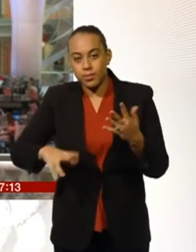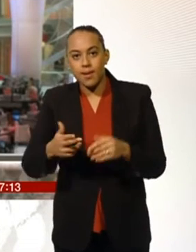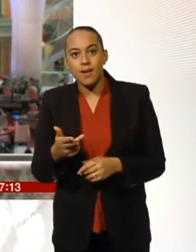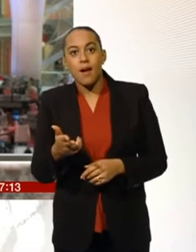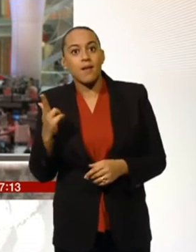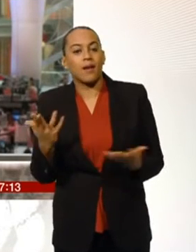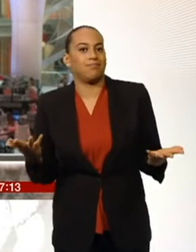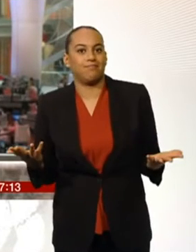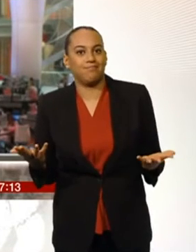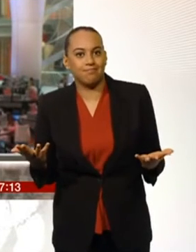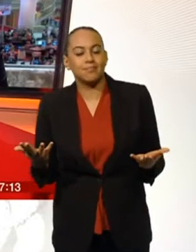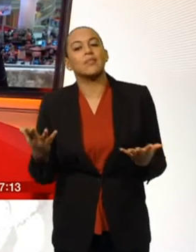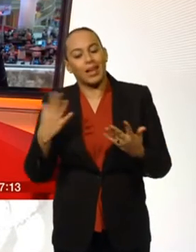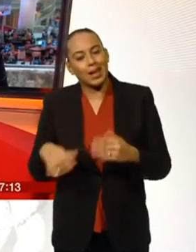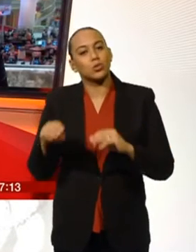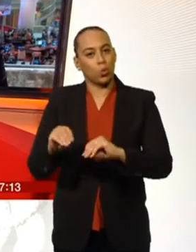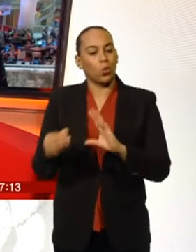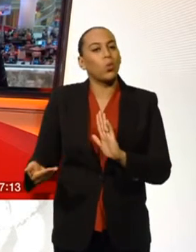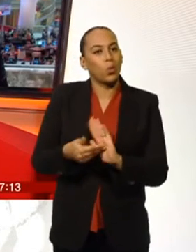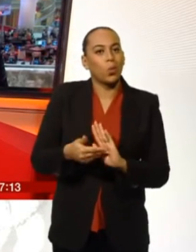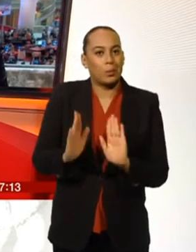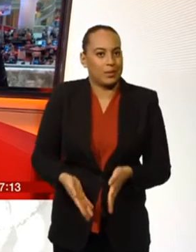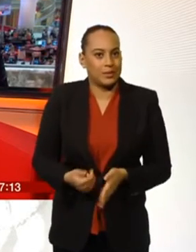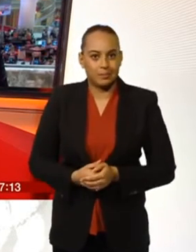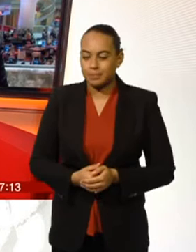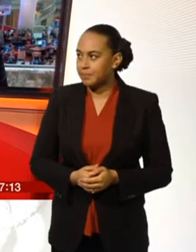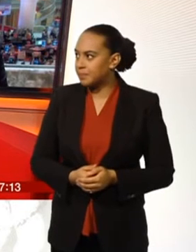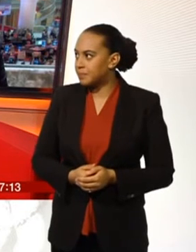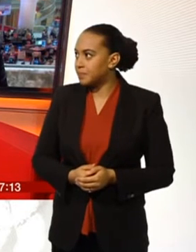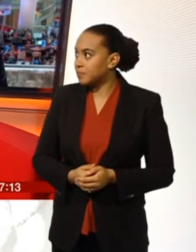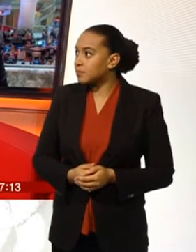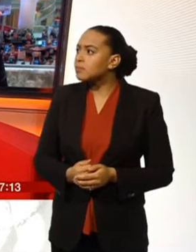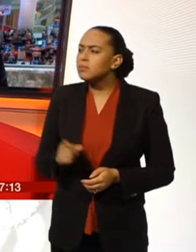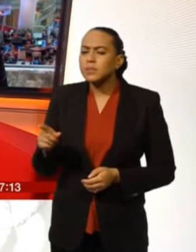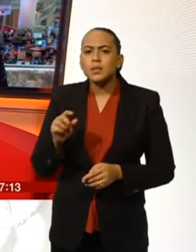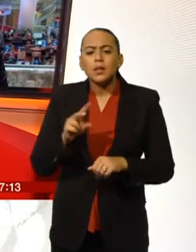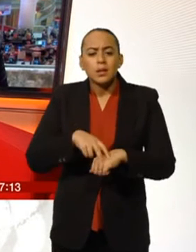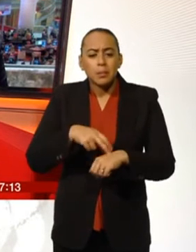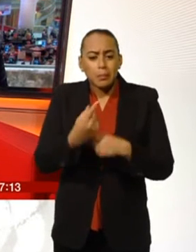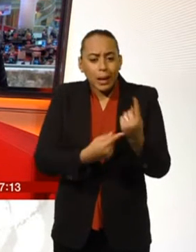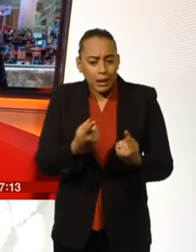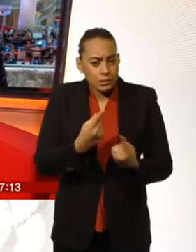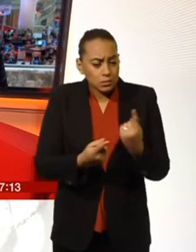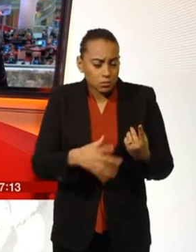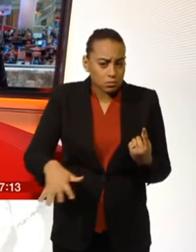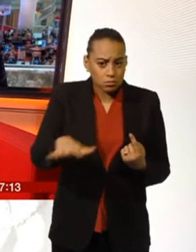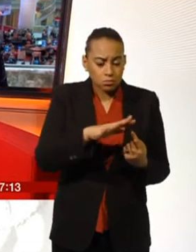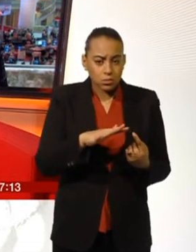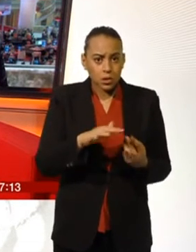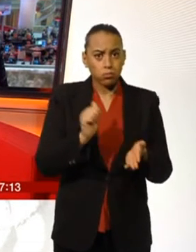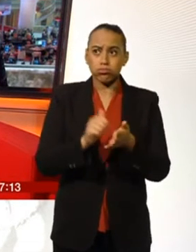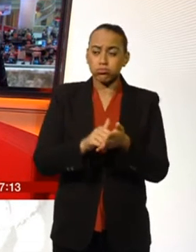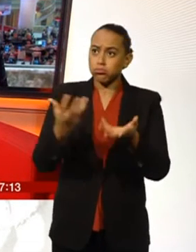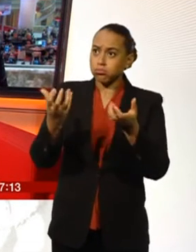increase. Willing are police officers to actually undertake this training